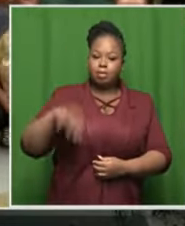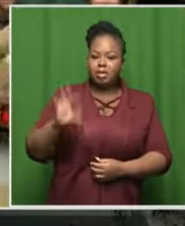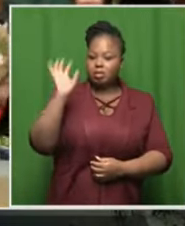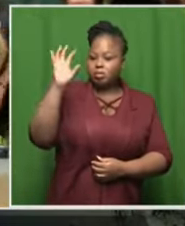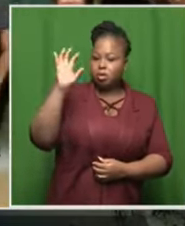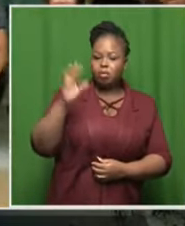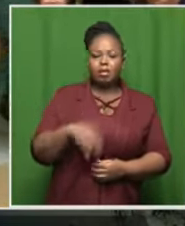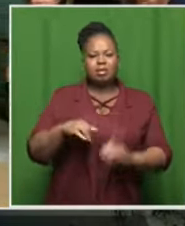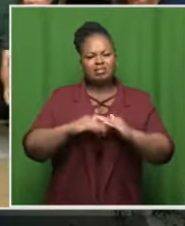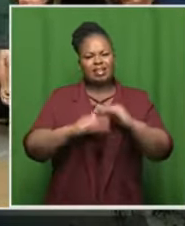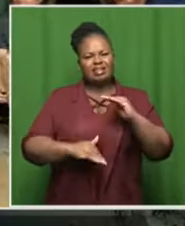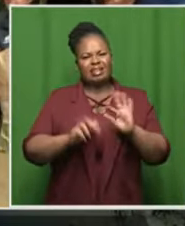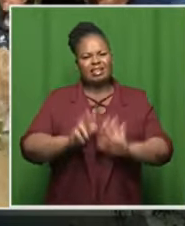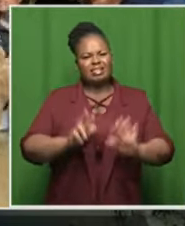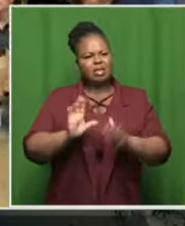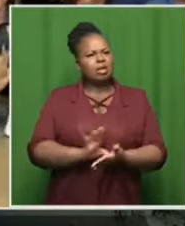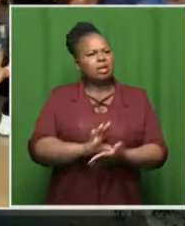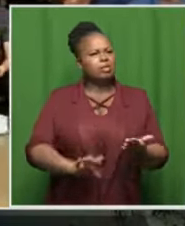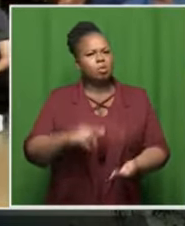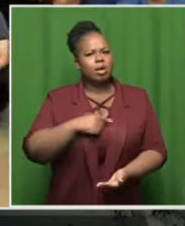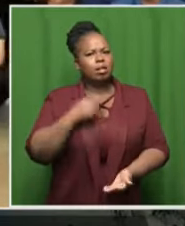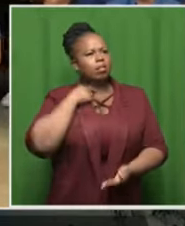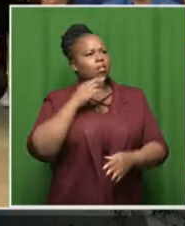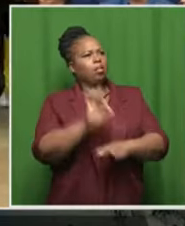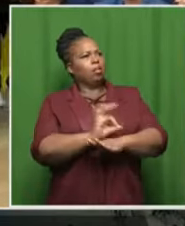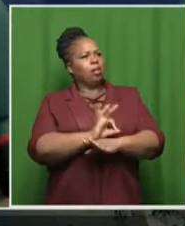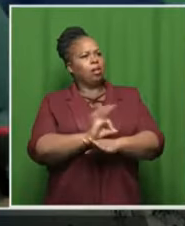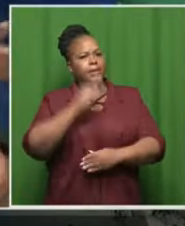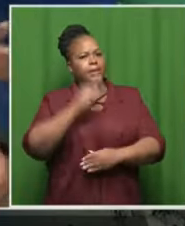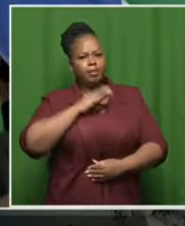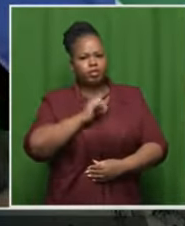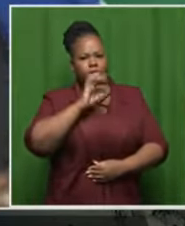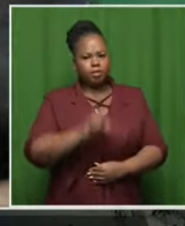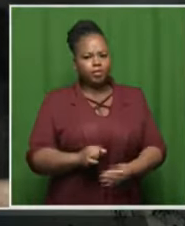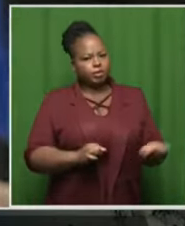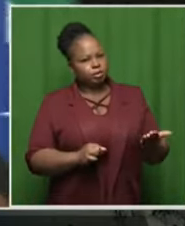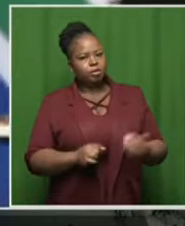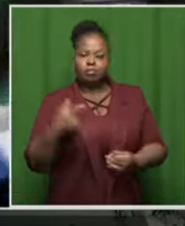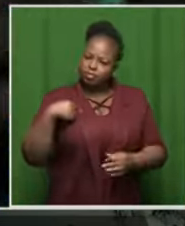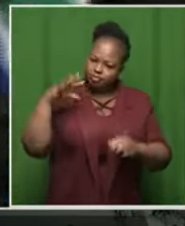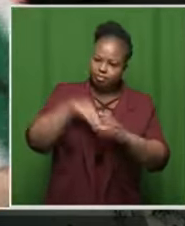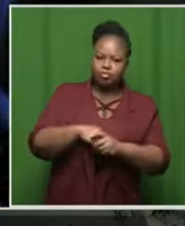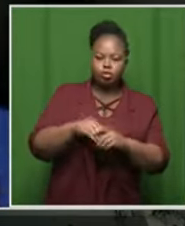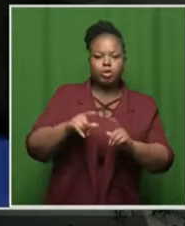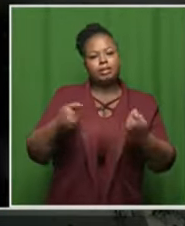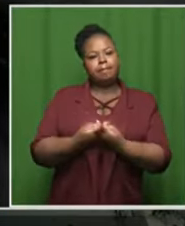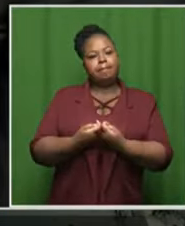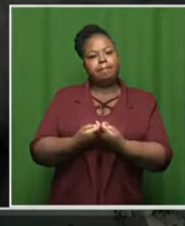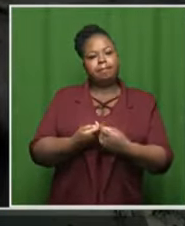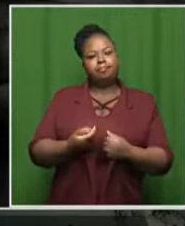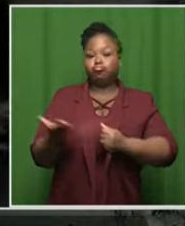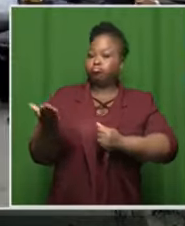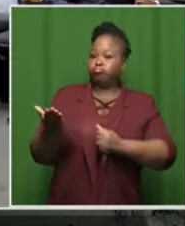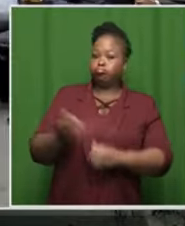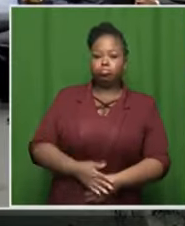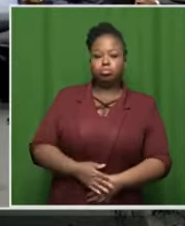championship had to be cancelled because nothing has really been organized by the south africans i jumped in with my whole team voila